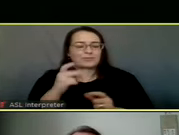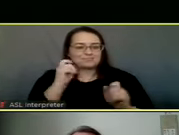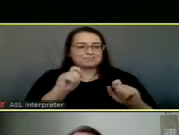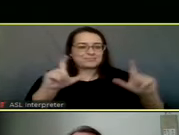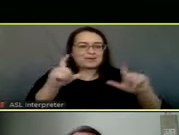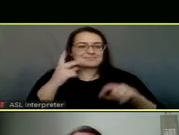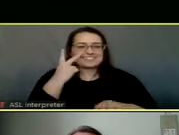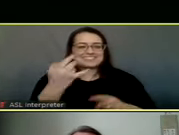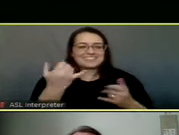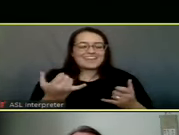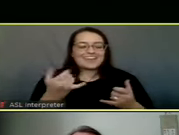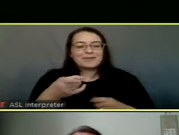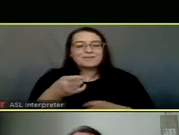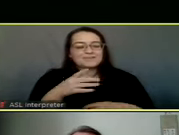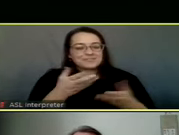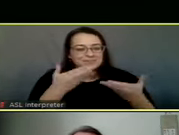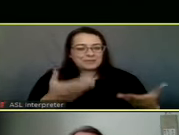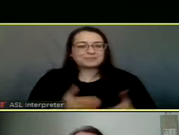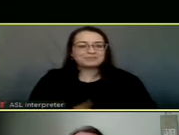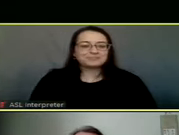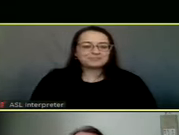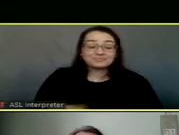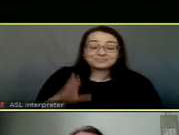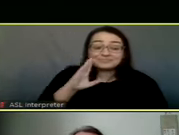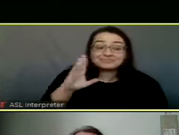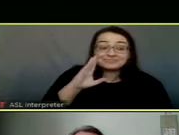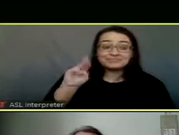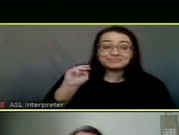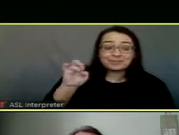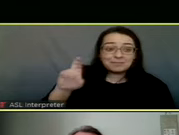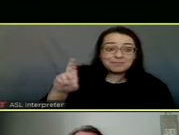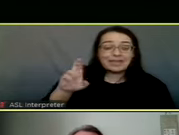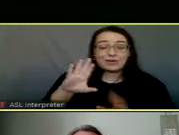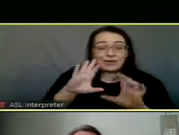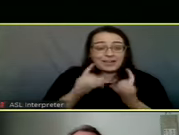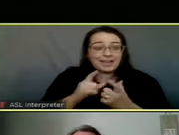is. Kevin, take it away. Council. Thank you, Jared.